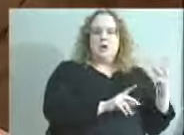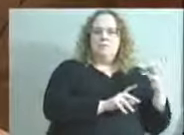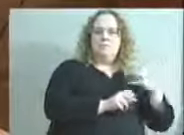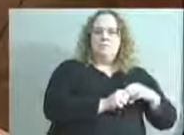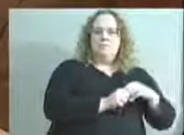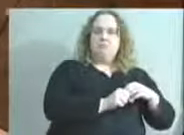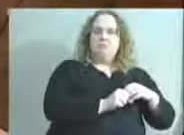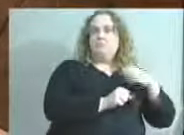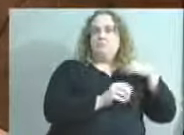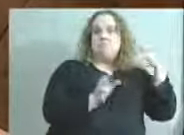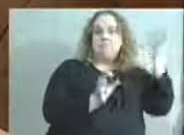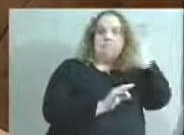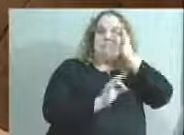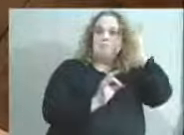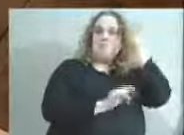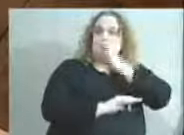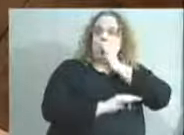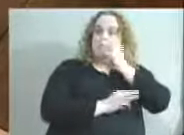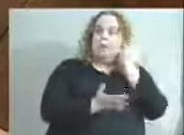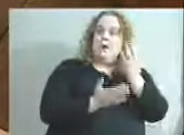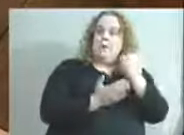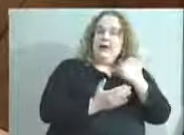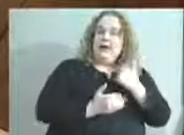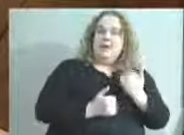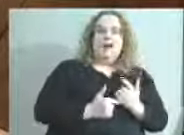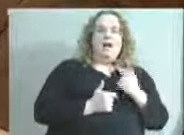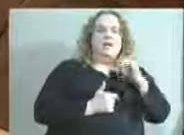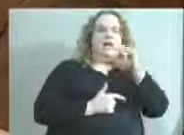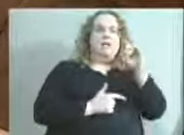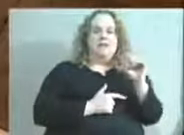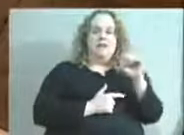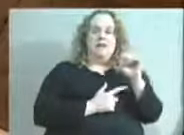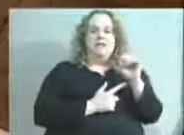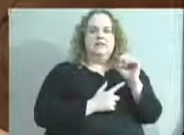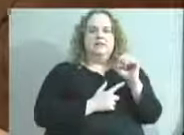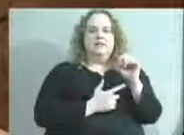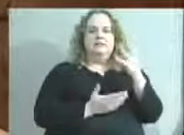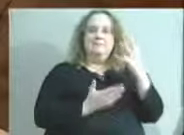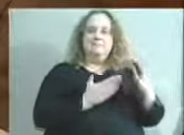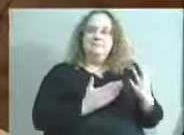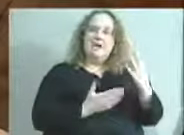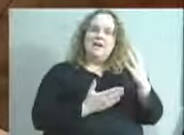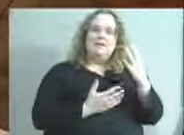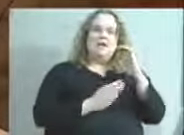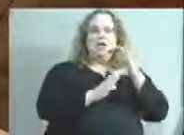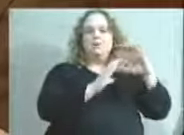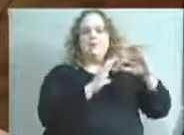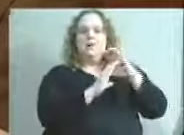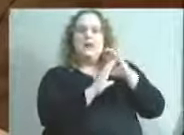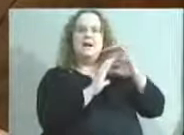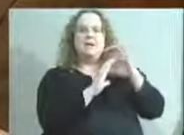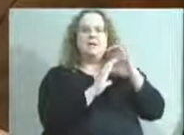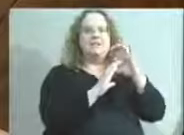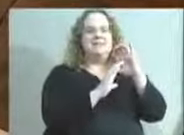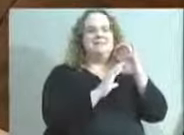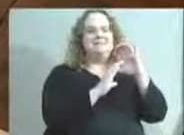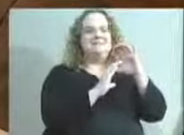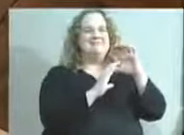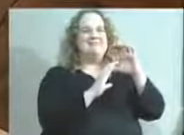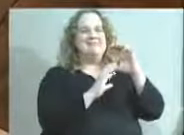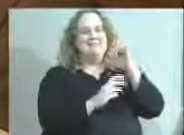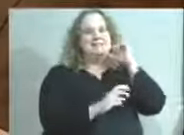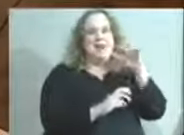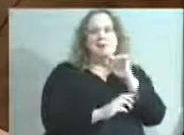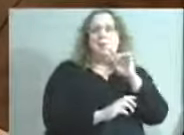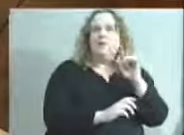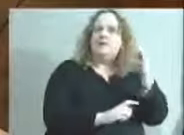just didn't know. And they might have a lifestyle where, you know, free flow communication is not something that they do. So we